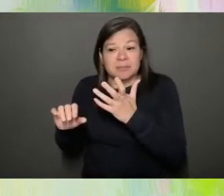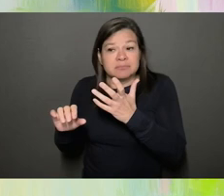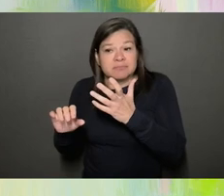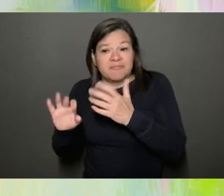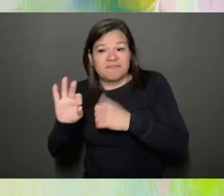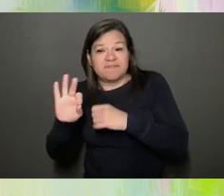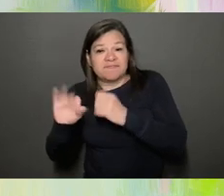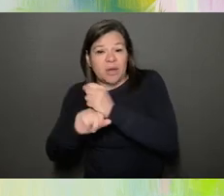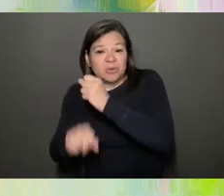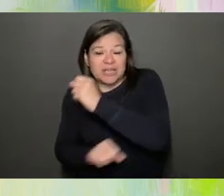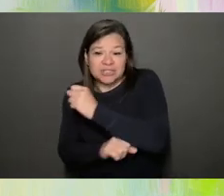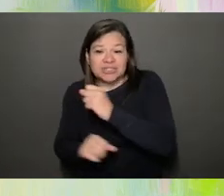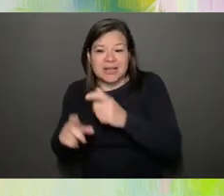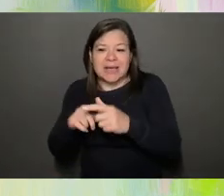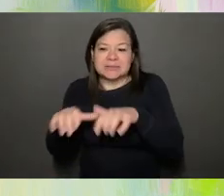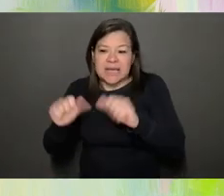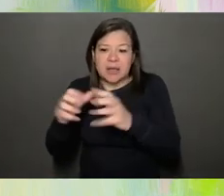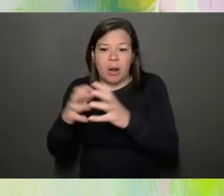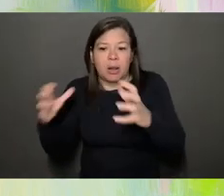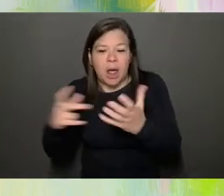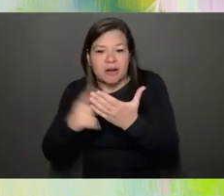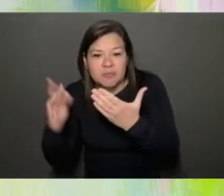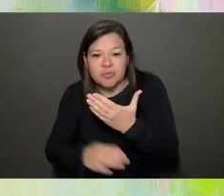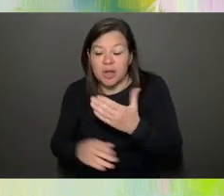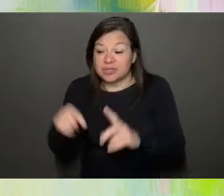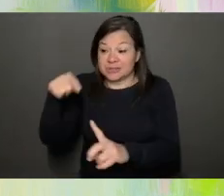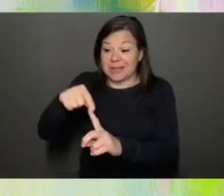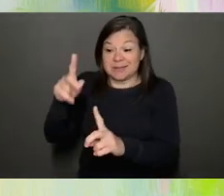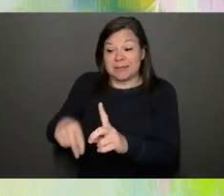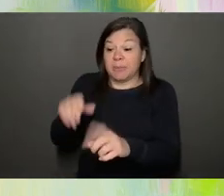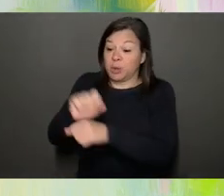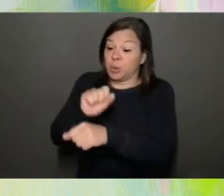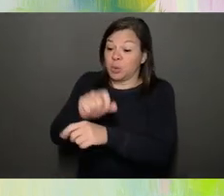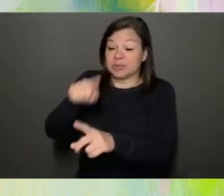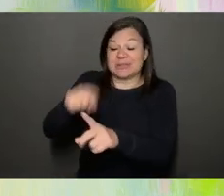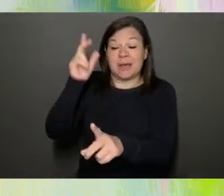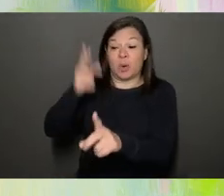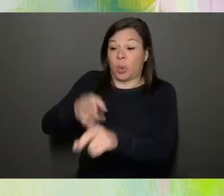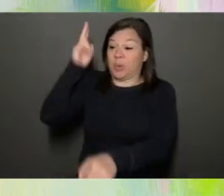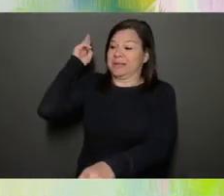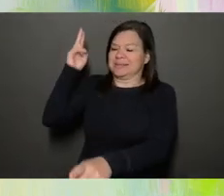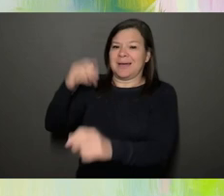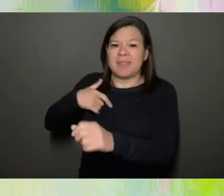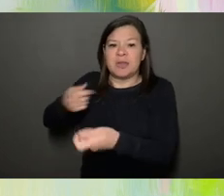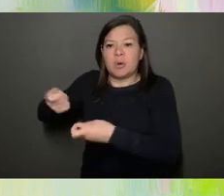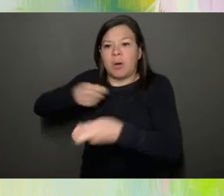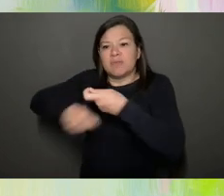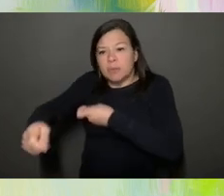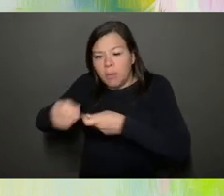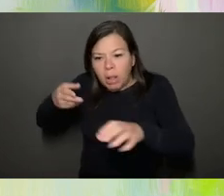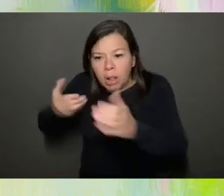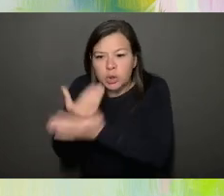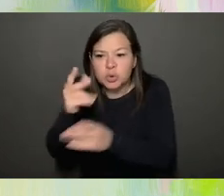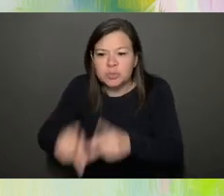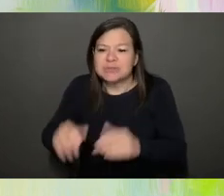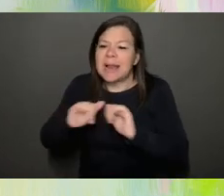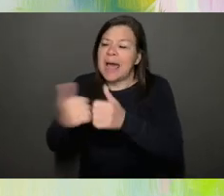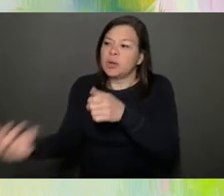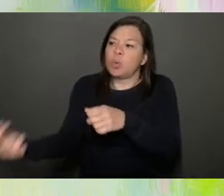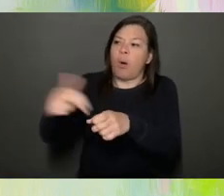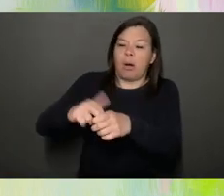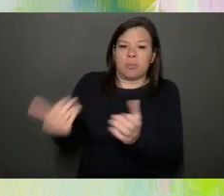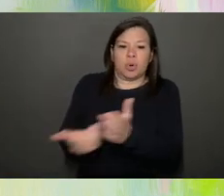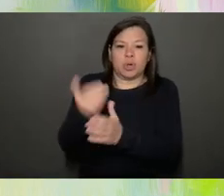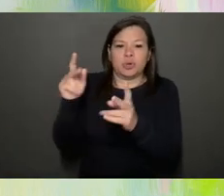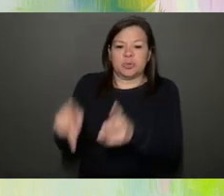someone leaves or maybe somebody new moves in? Like what are the best ways to get people on board? I'm the